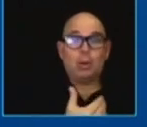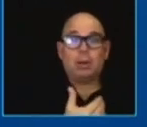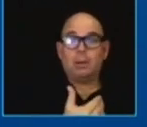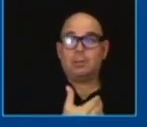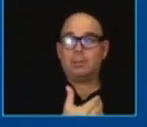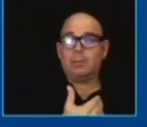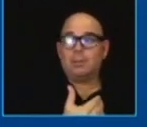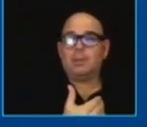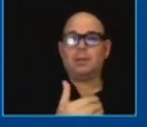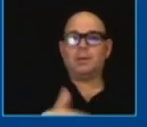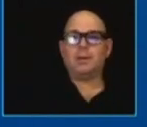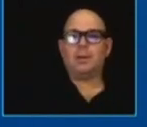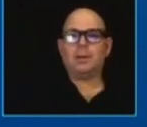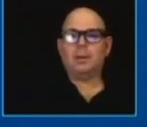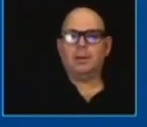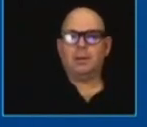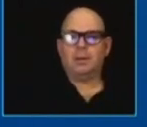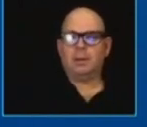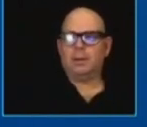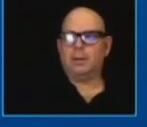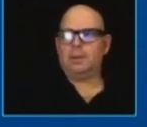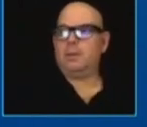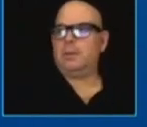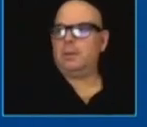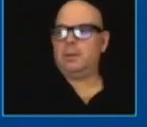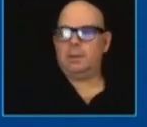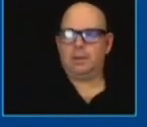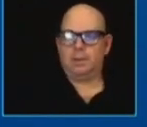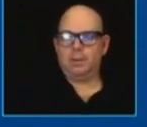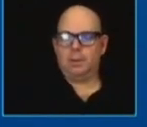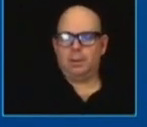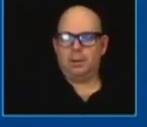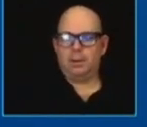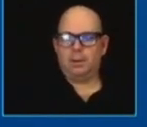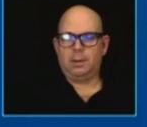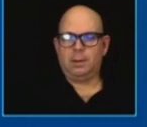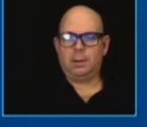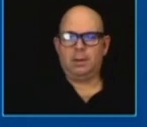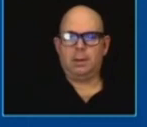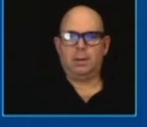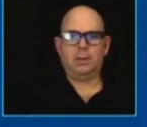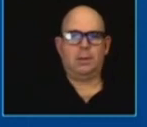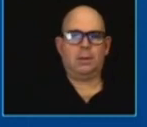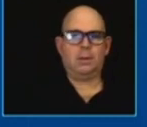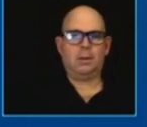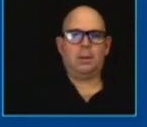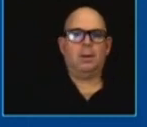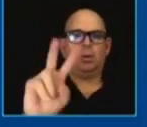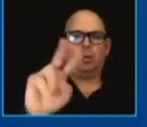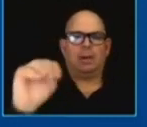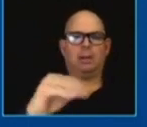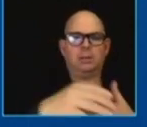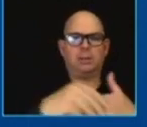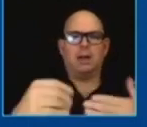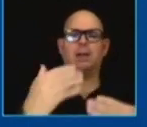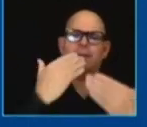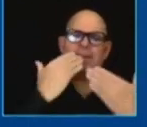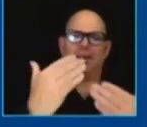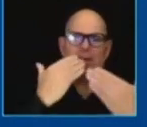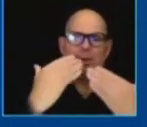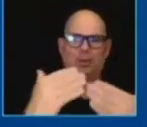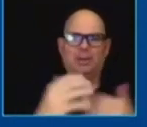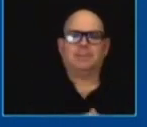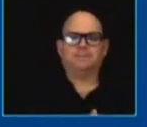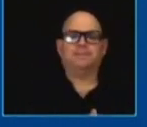dollars elect so many people get so much done i can't thank you now and hear me tell you what my overwhelming regret is